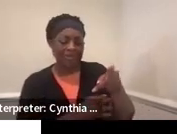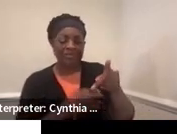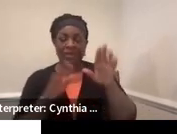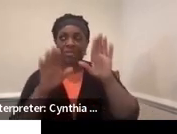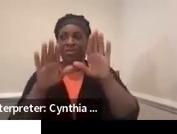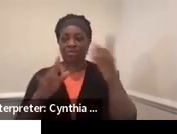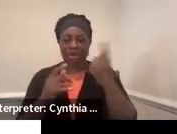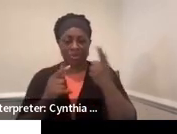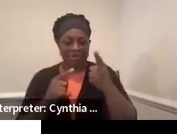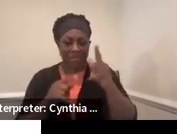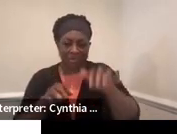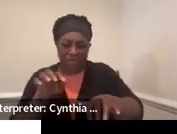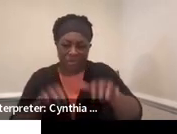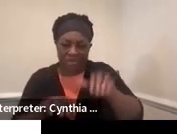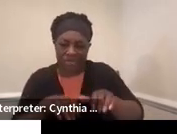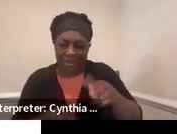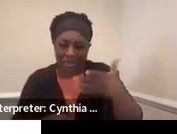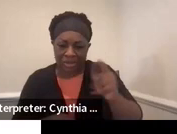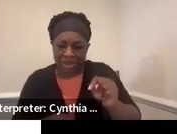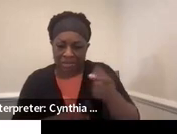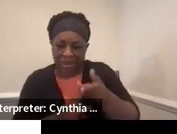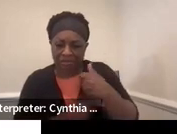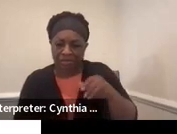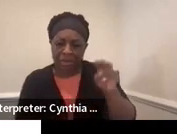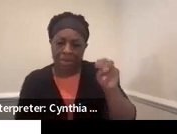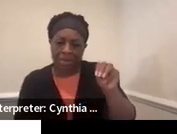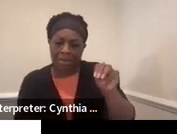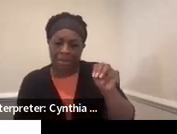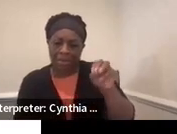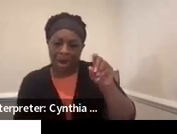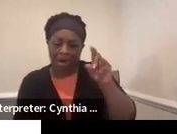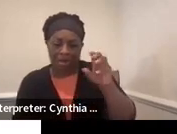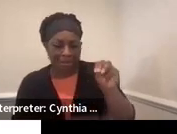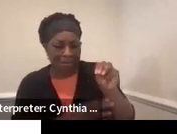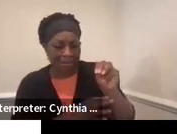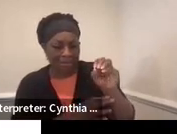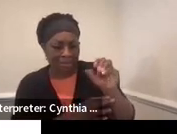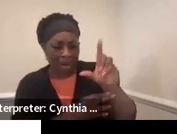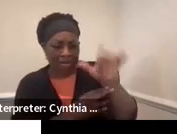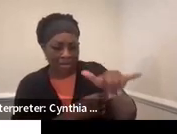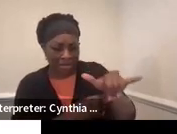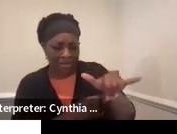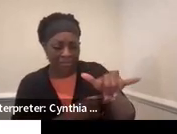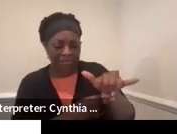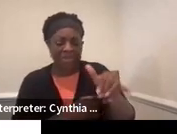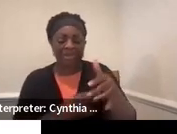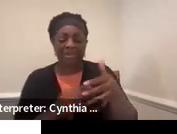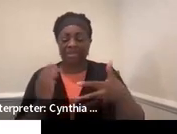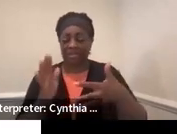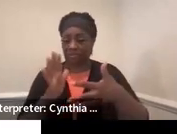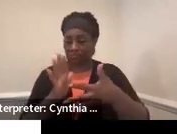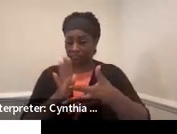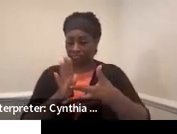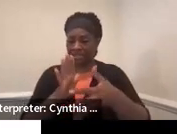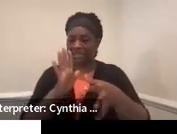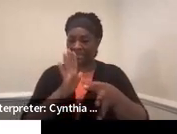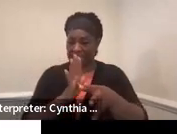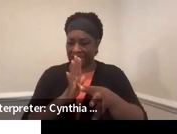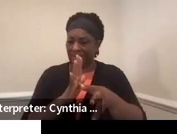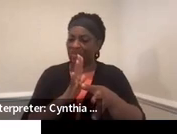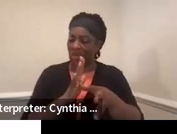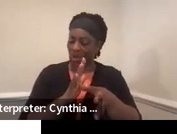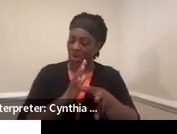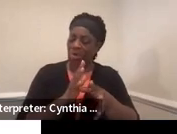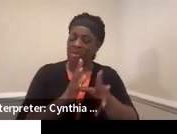question in the chat box from Molly with the fact that juniors and seniors attend a career in tech school in a career trade.